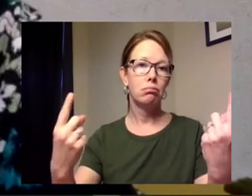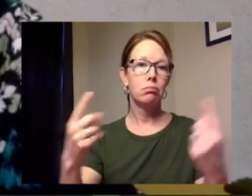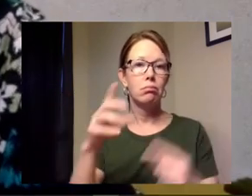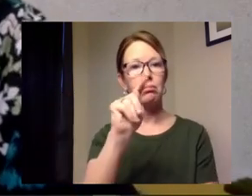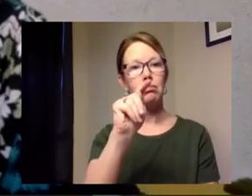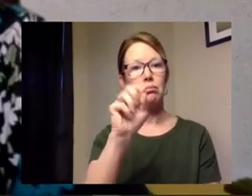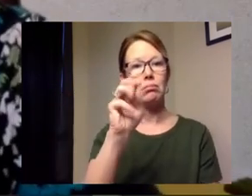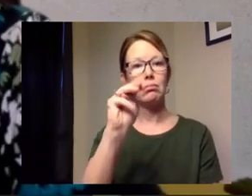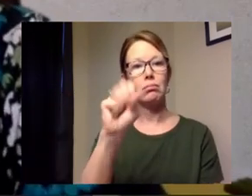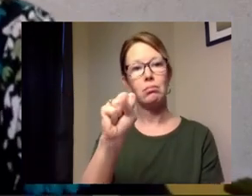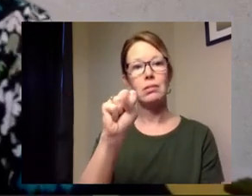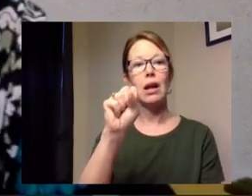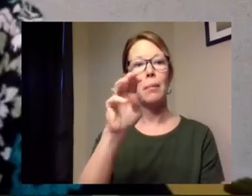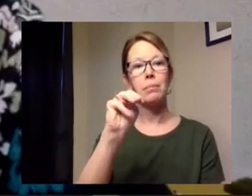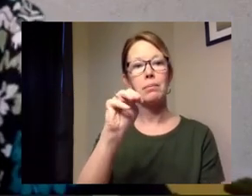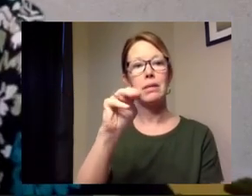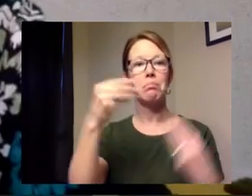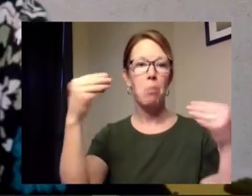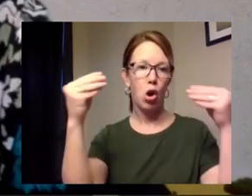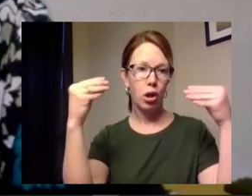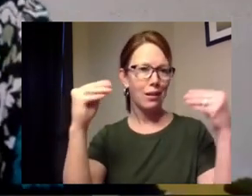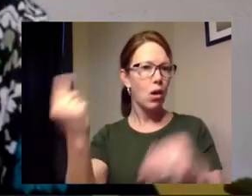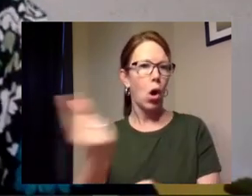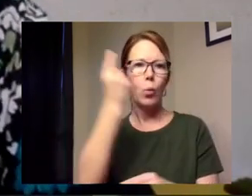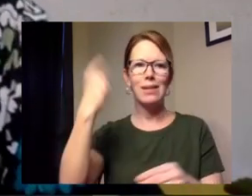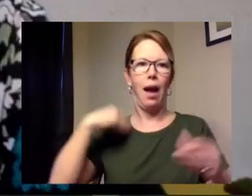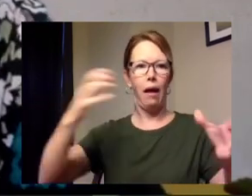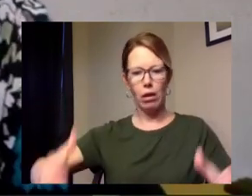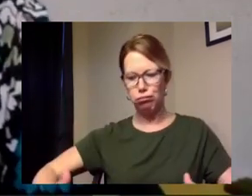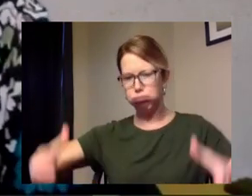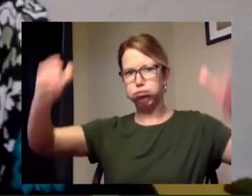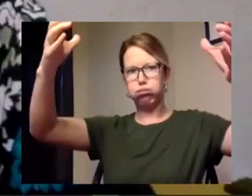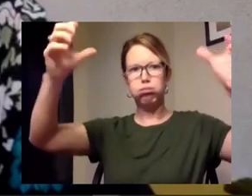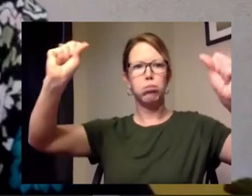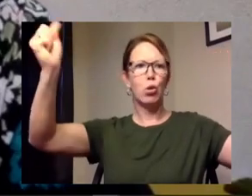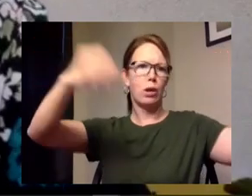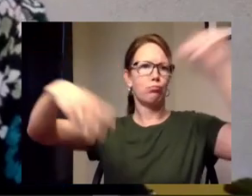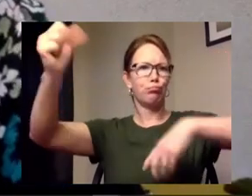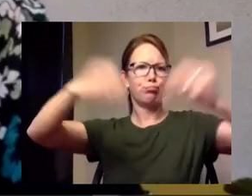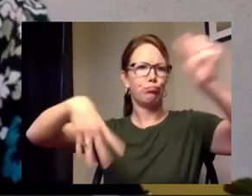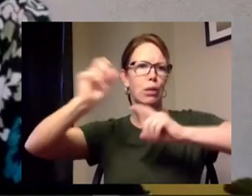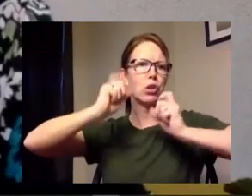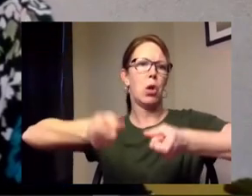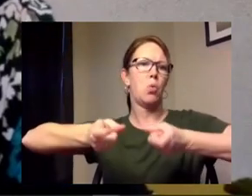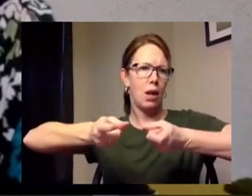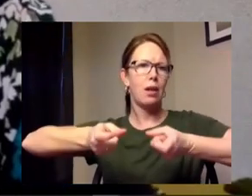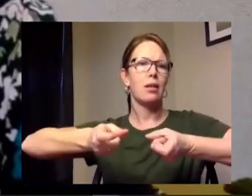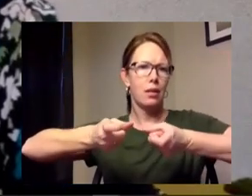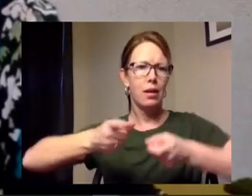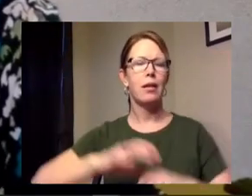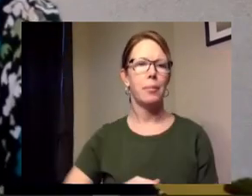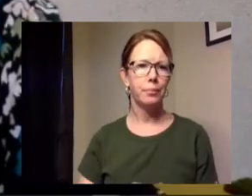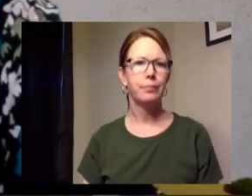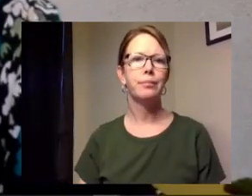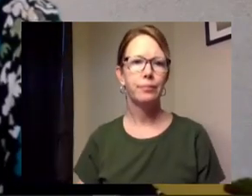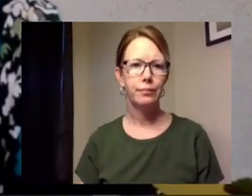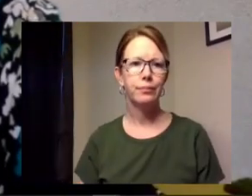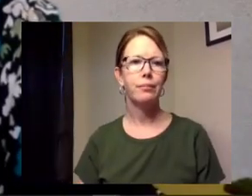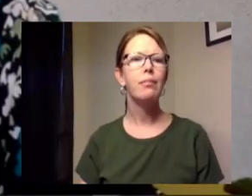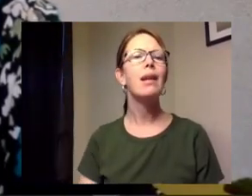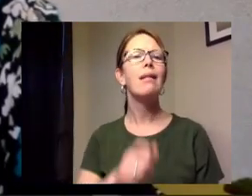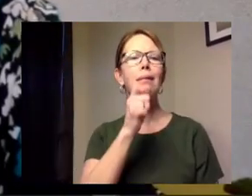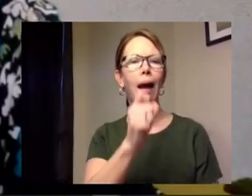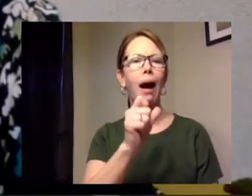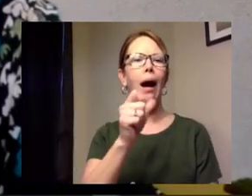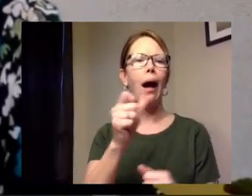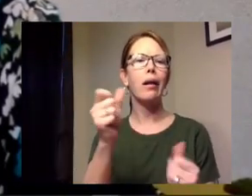market where people can drop individual food donations non-perishables um mostly um